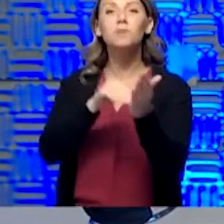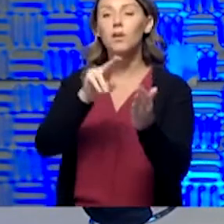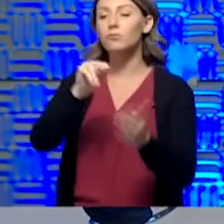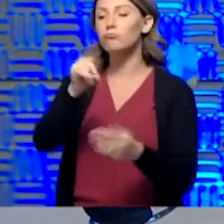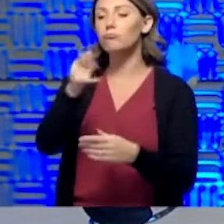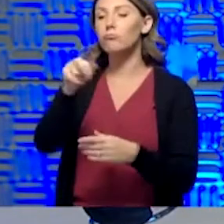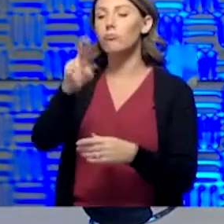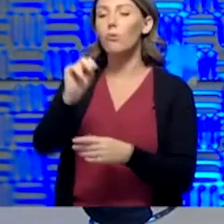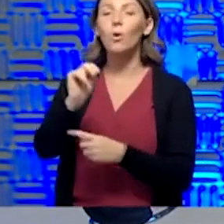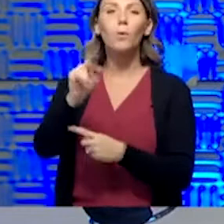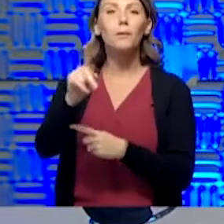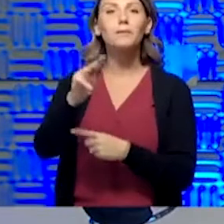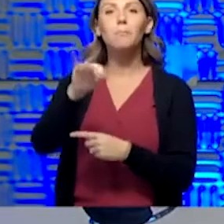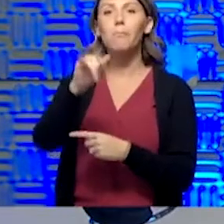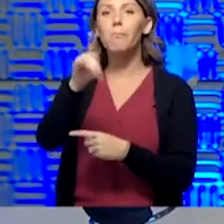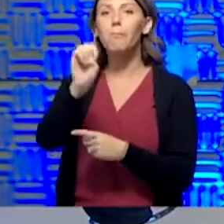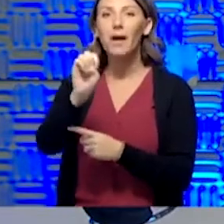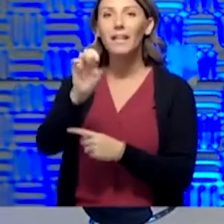from Kansas City Public Television.